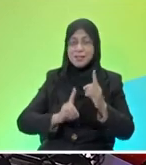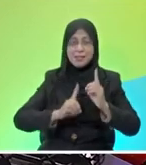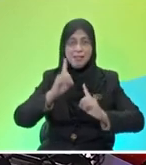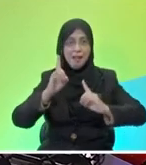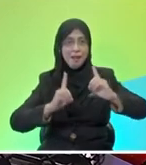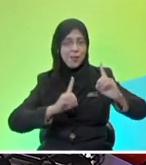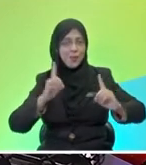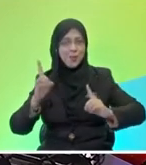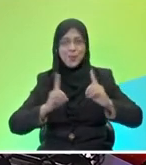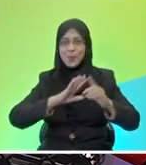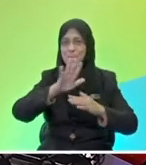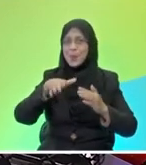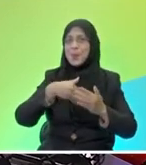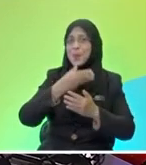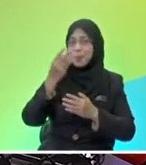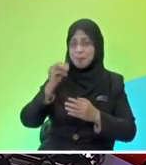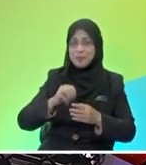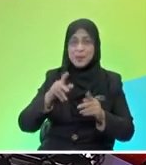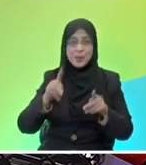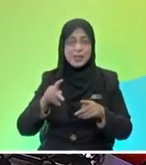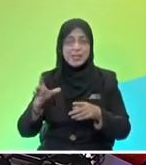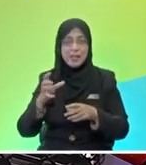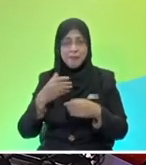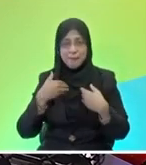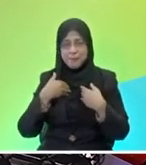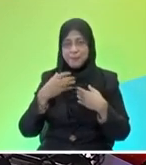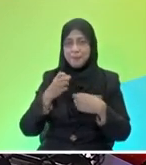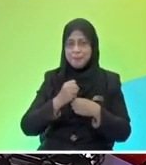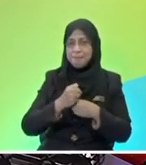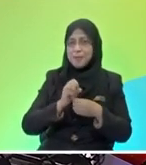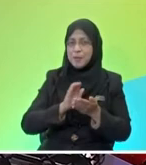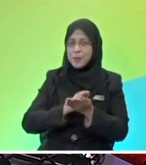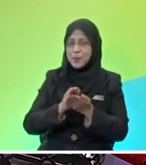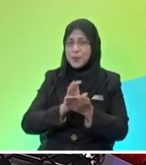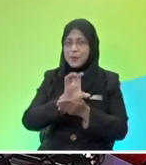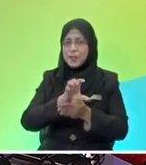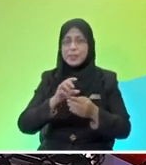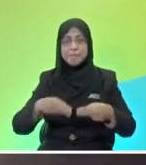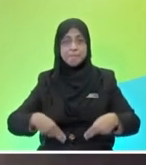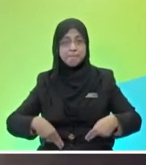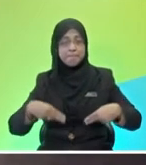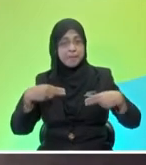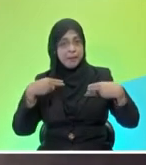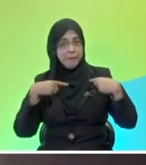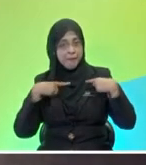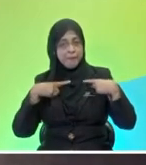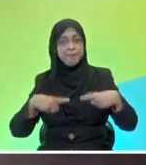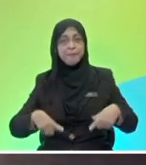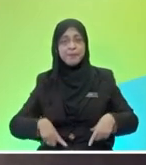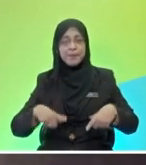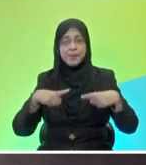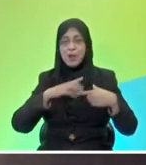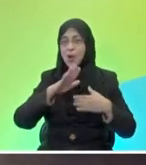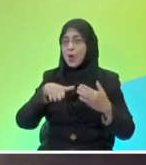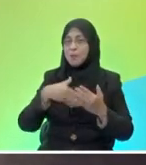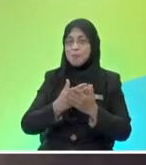they managed to explain it thoroughly and how to apply frictional force in their daily life brilliant so all of you get five stars